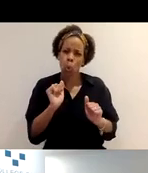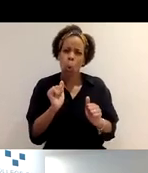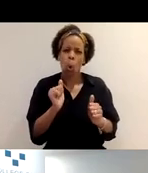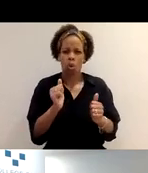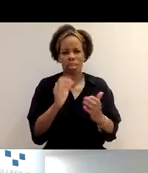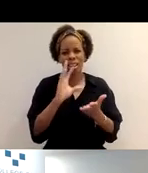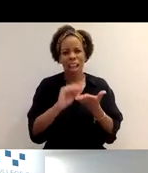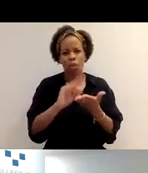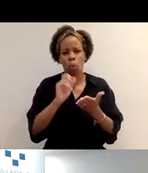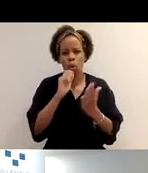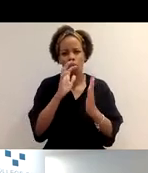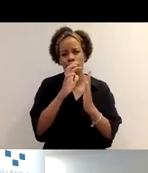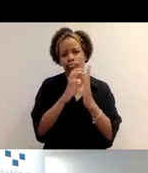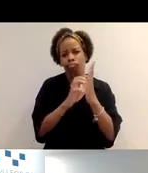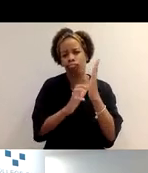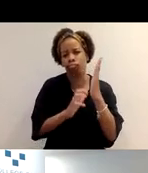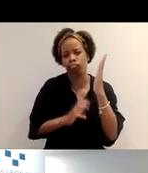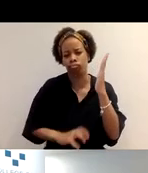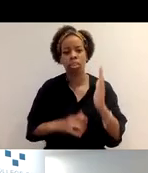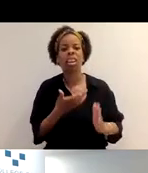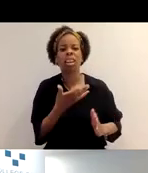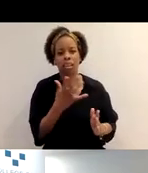This is just a test account we use for demo purposes.